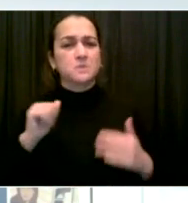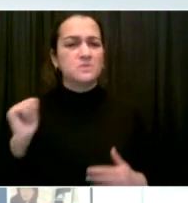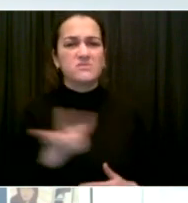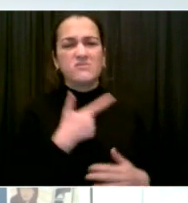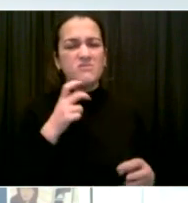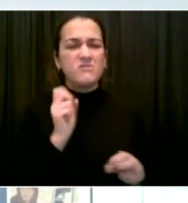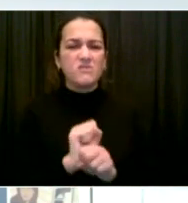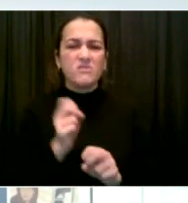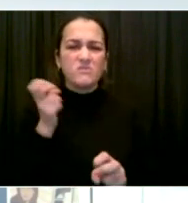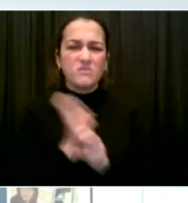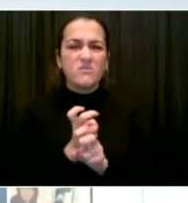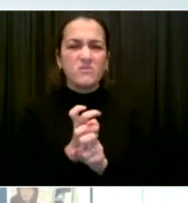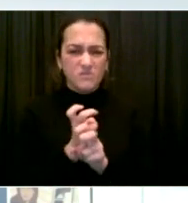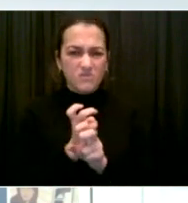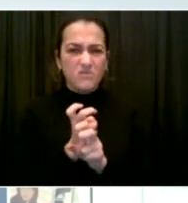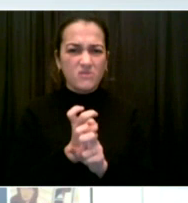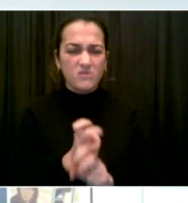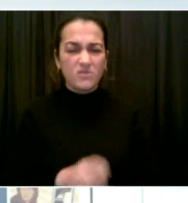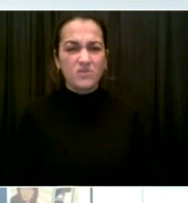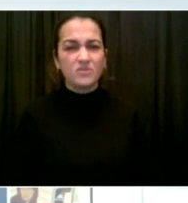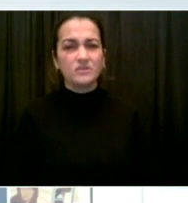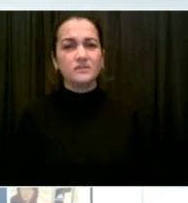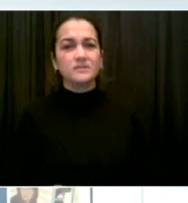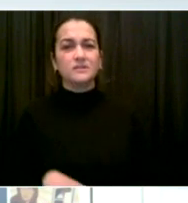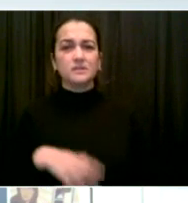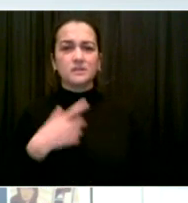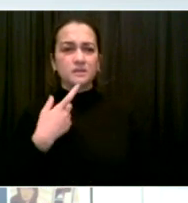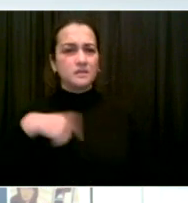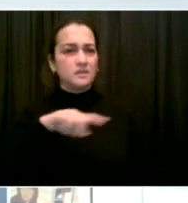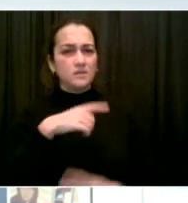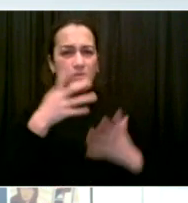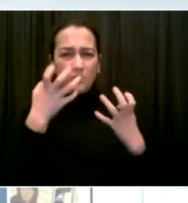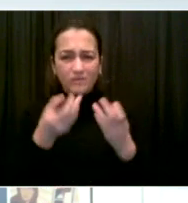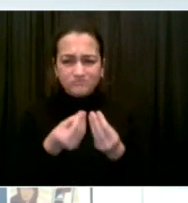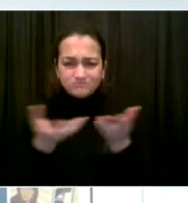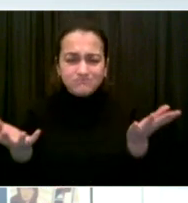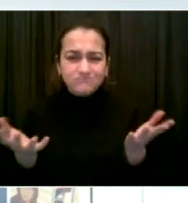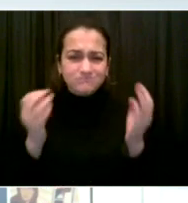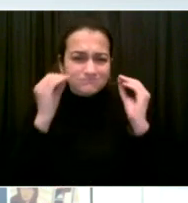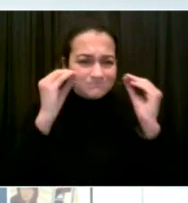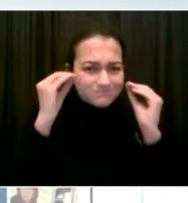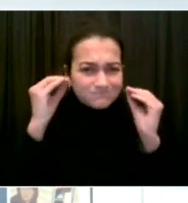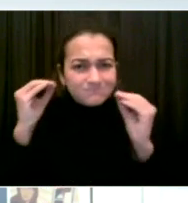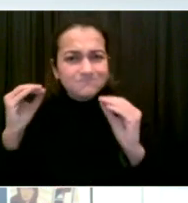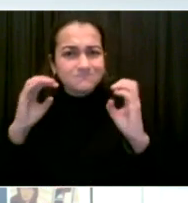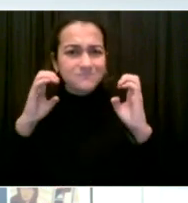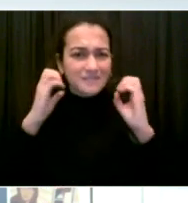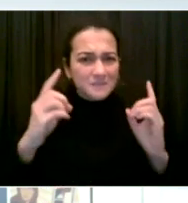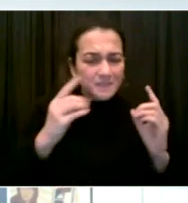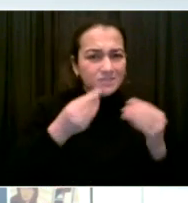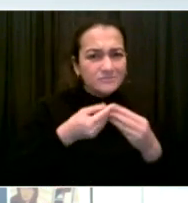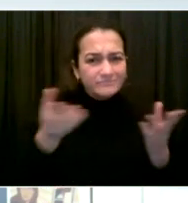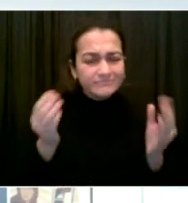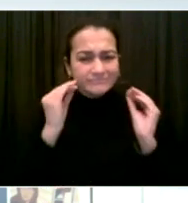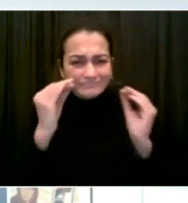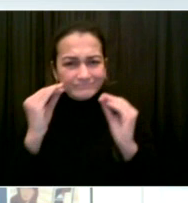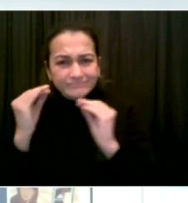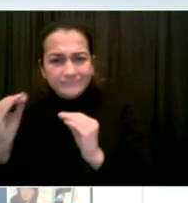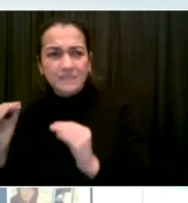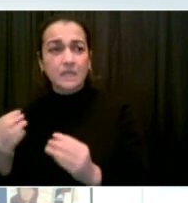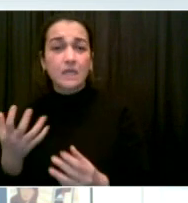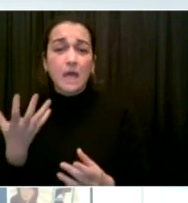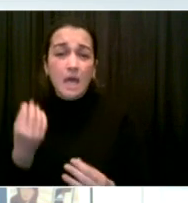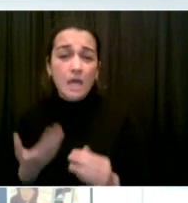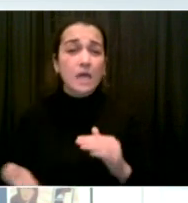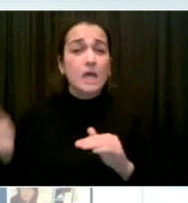necessary essential services for the kids of New York City. They've dealt with so many challenges over the past two years